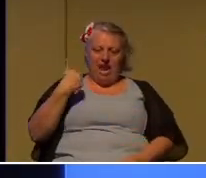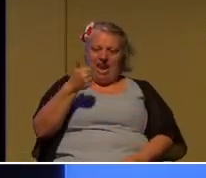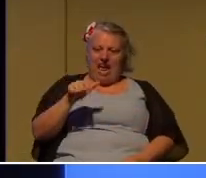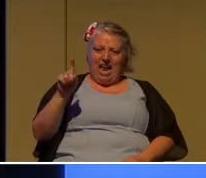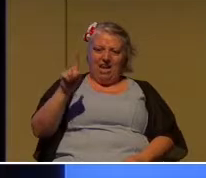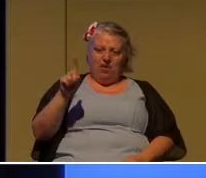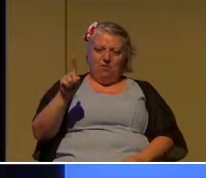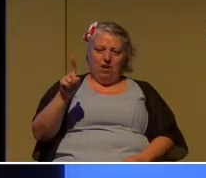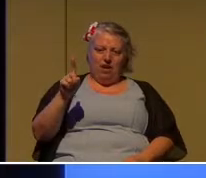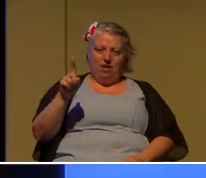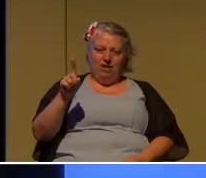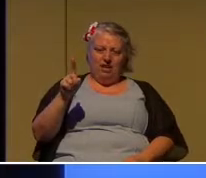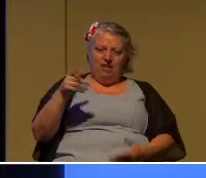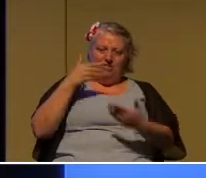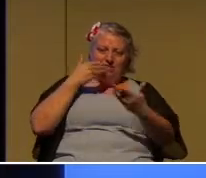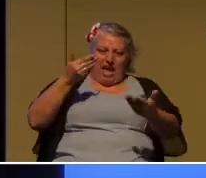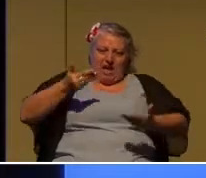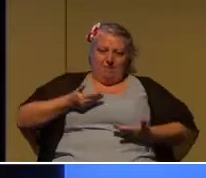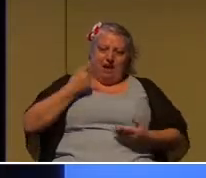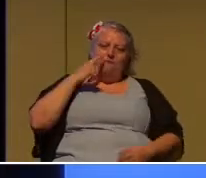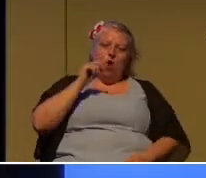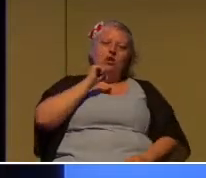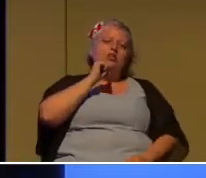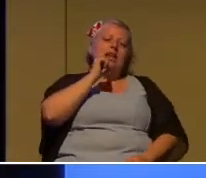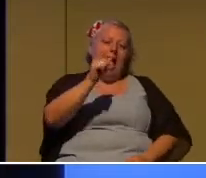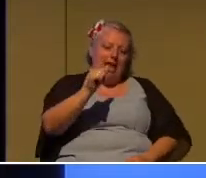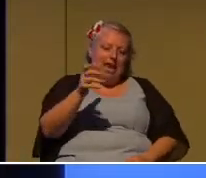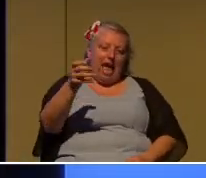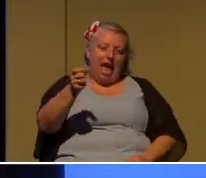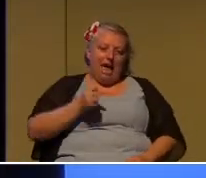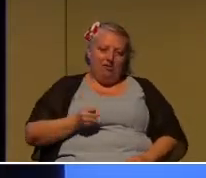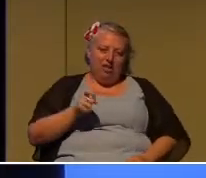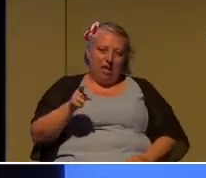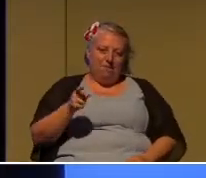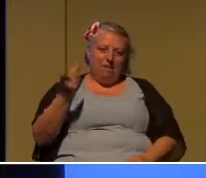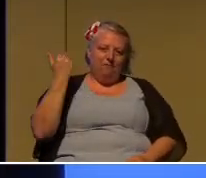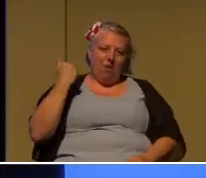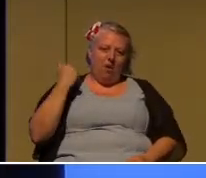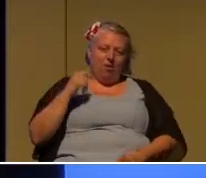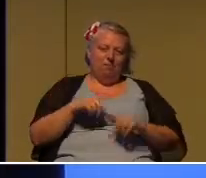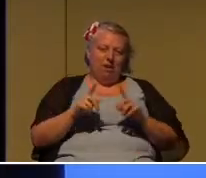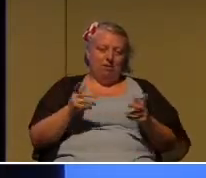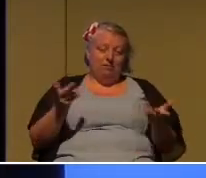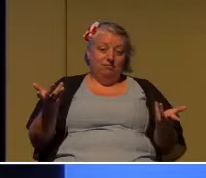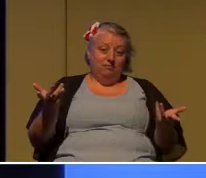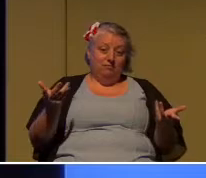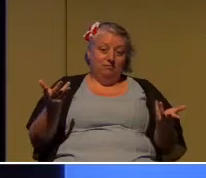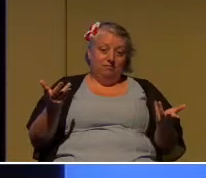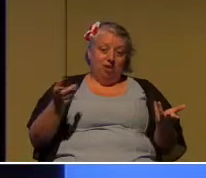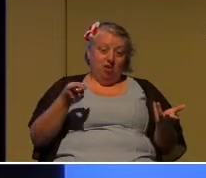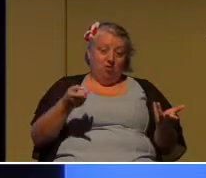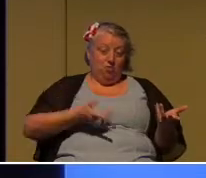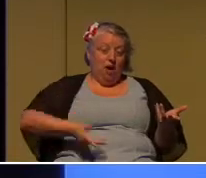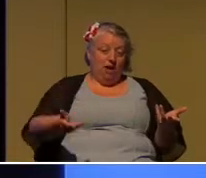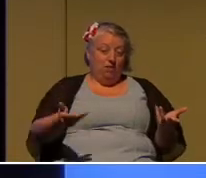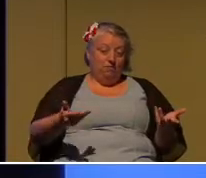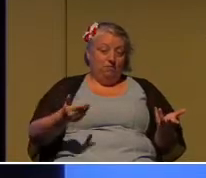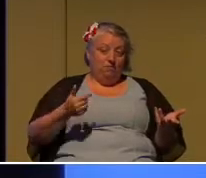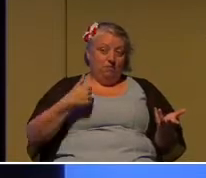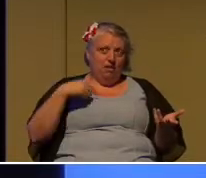for not hiring them before. But you're welcome, I guess.